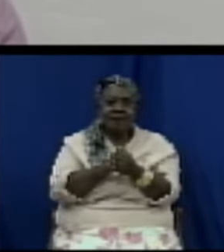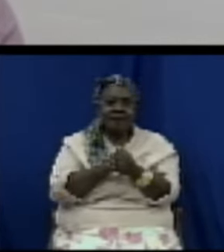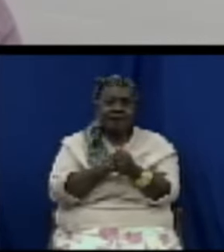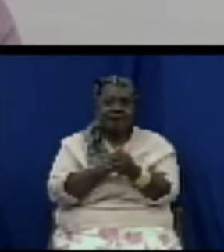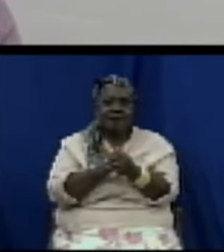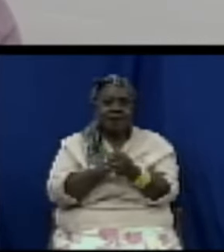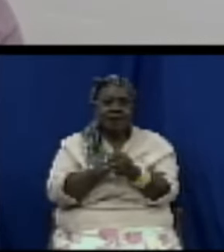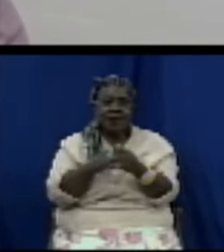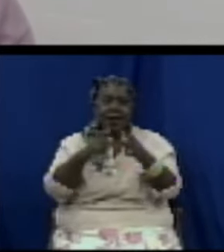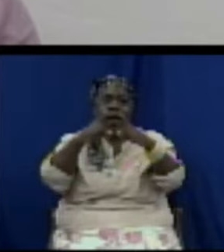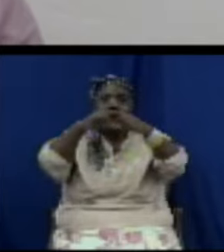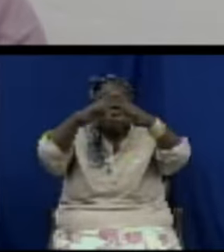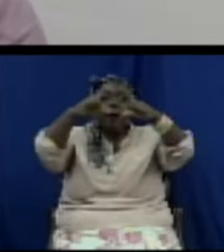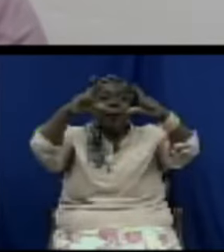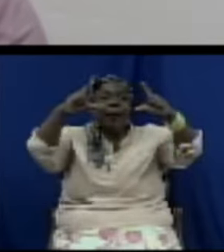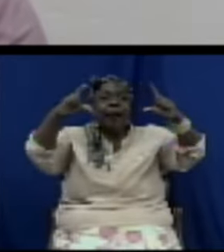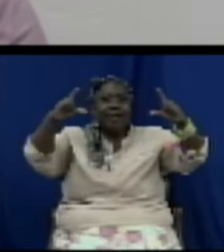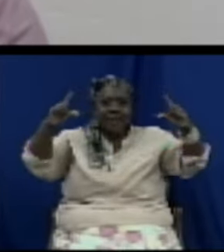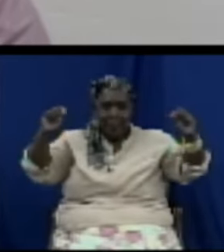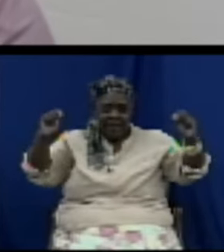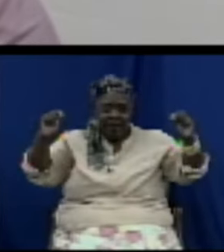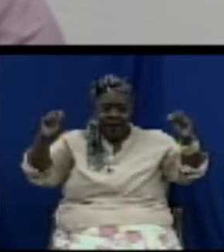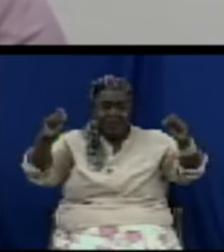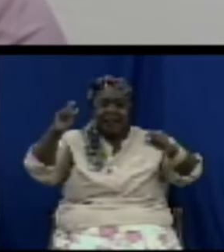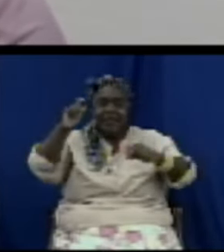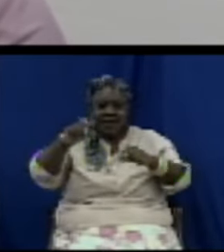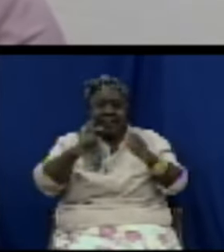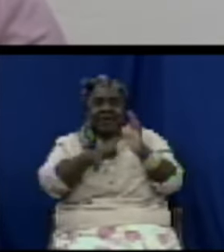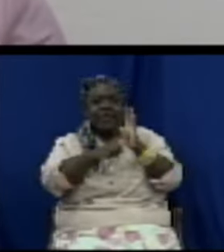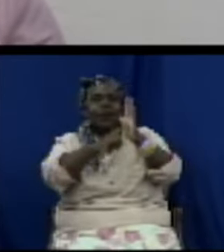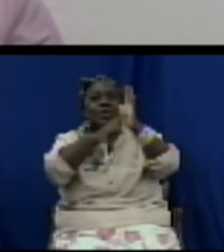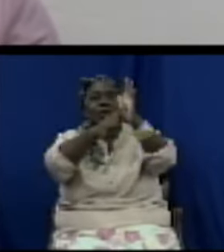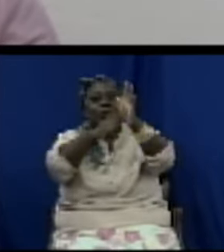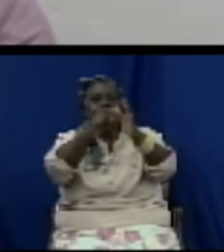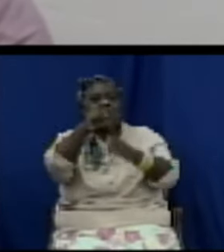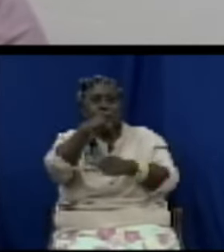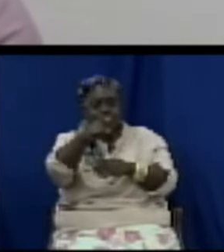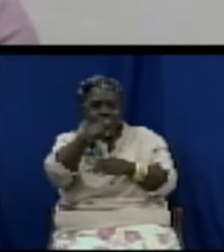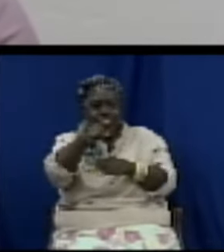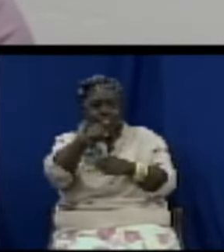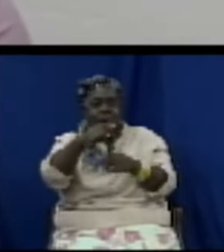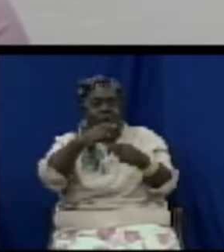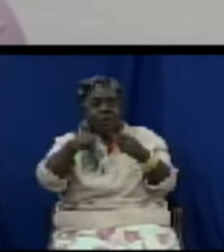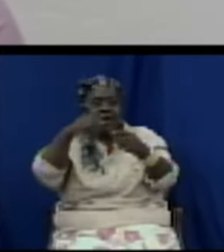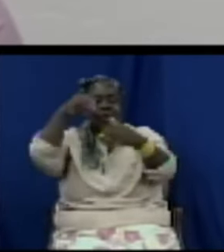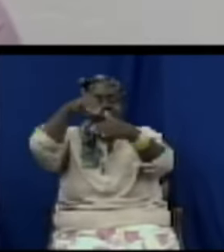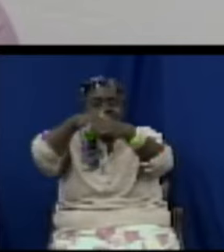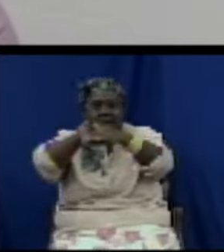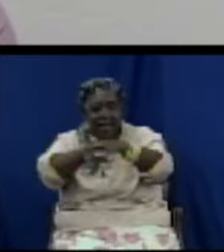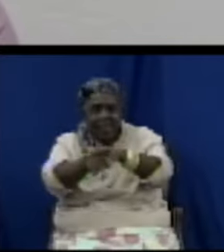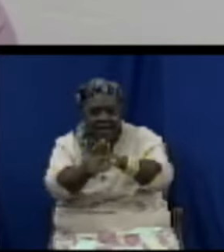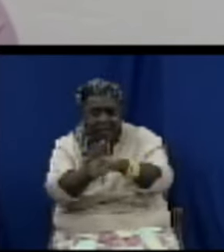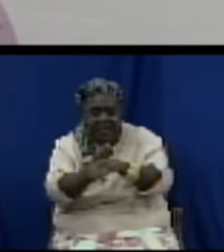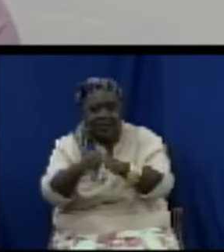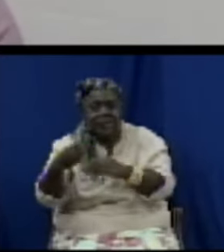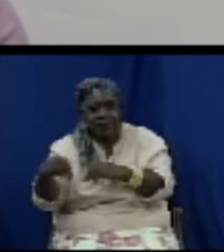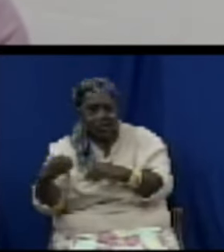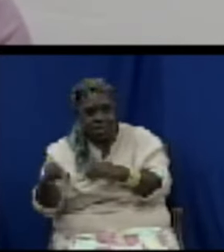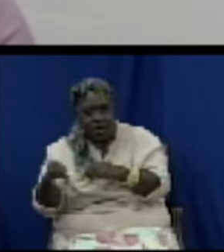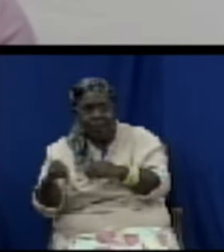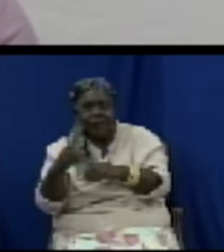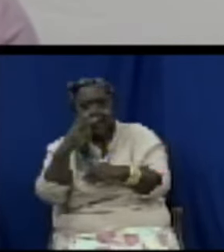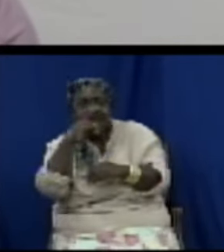that is not right it is not fair of course not to the supplier and not just to the consumer but also for